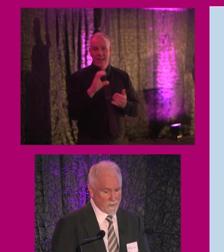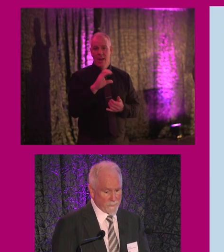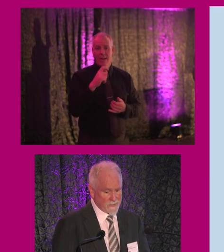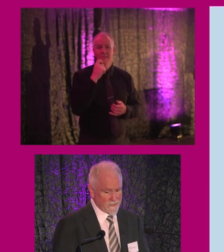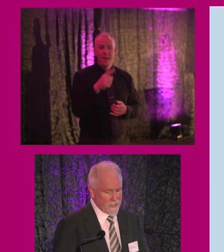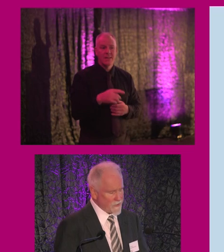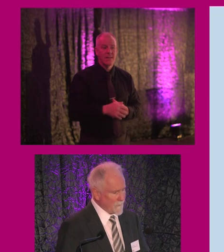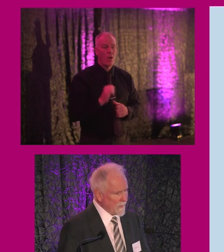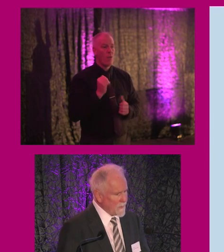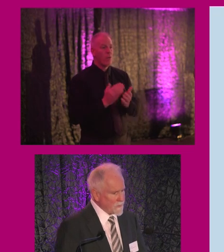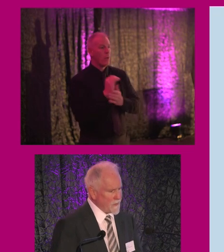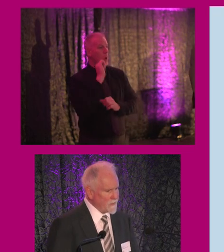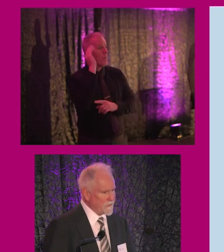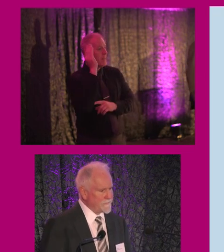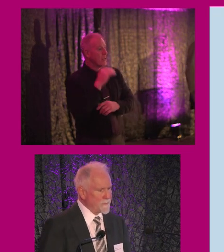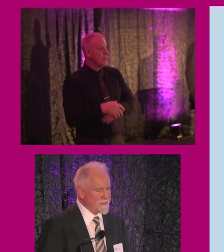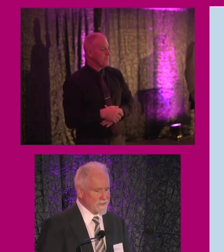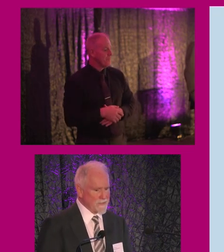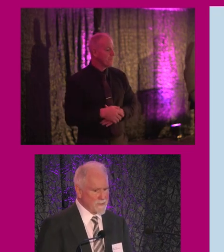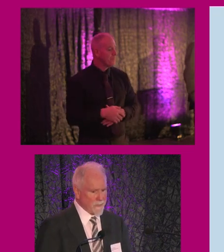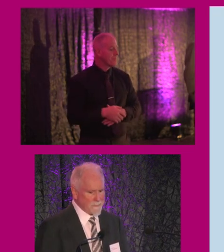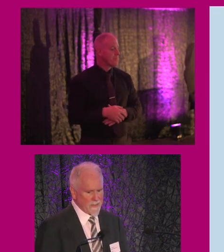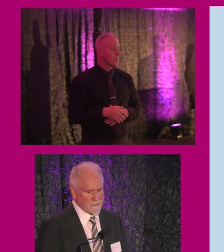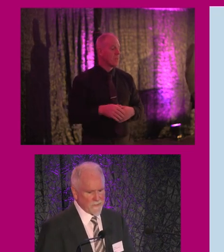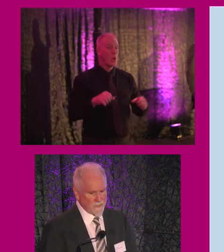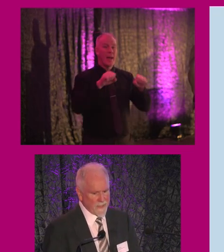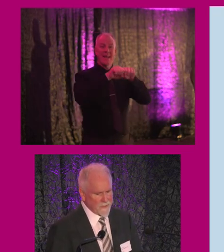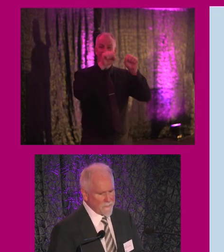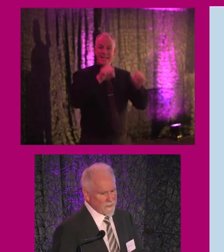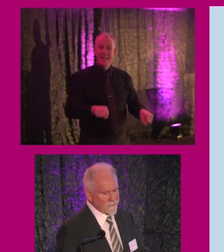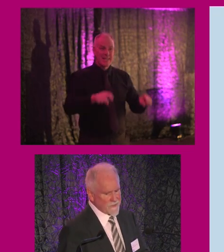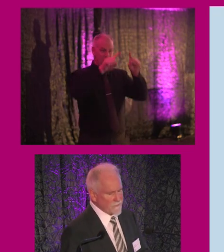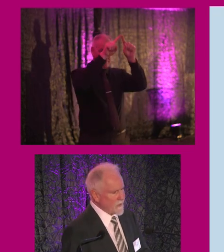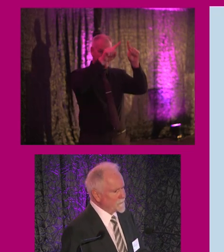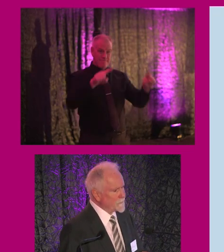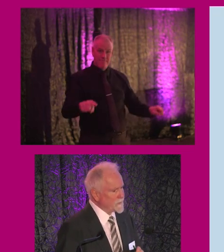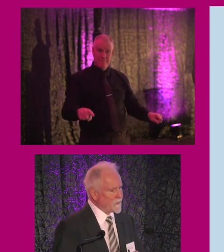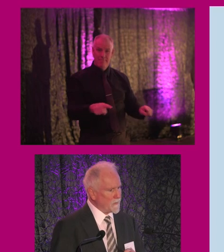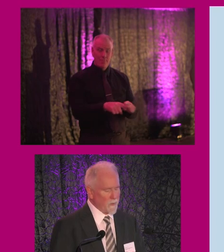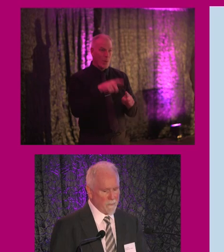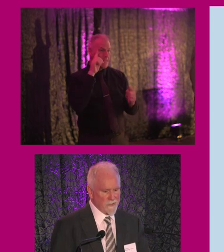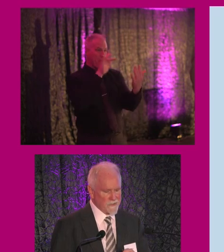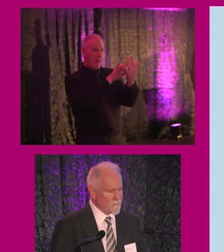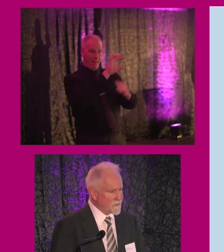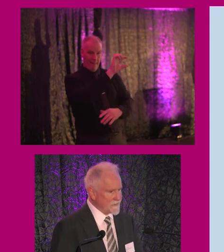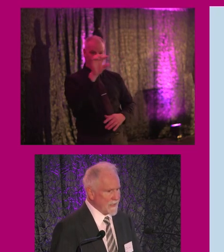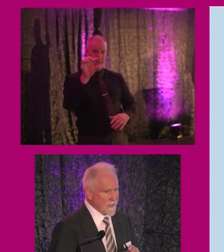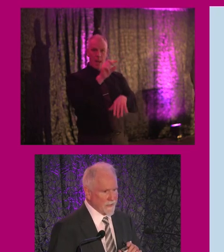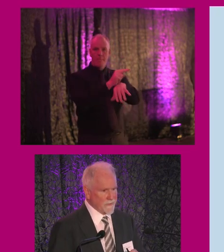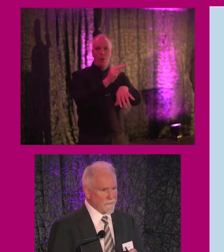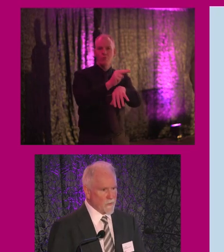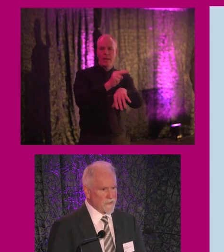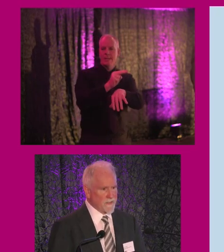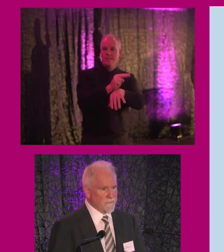in our presentation. So we look at it from a systems perspective. And in the middle of the screen, we're talking about monitoring, which is